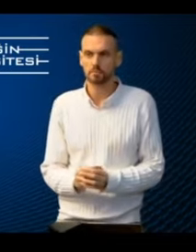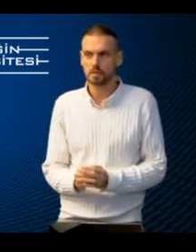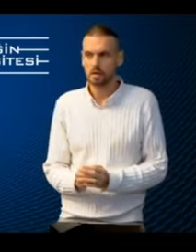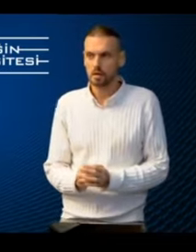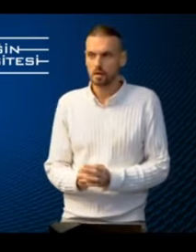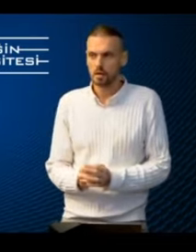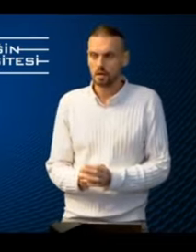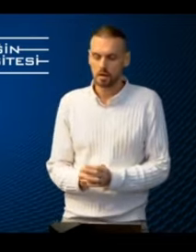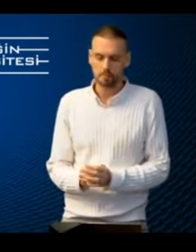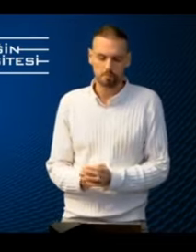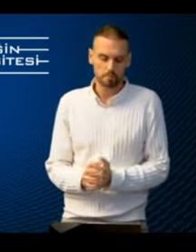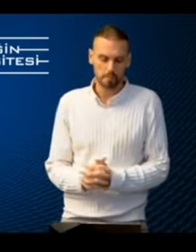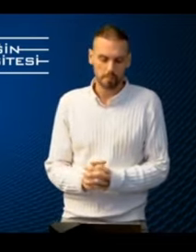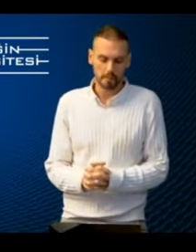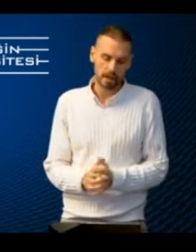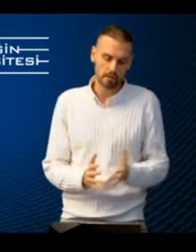customer.